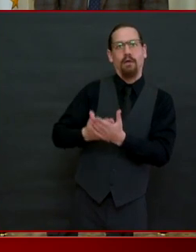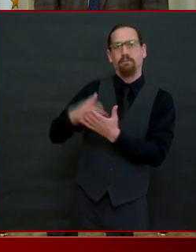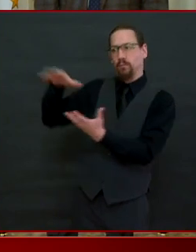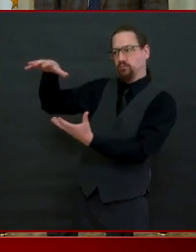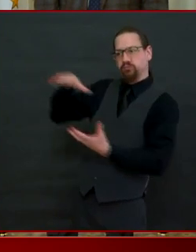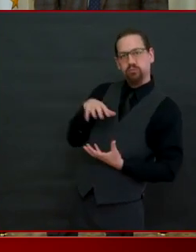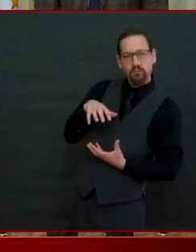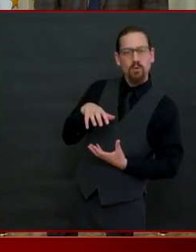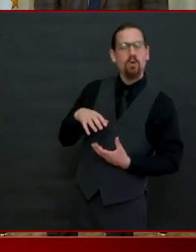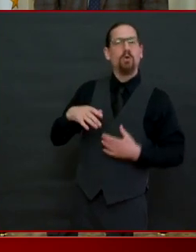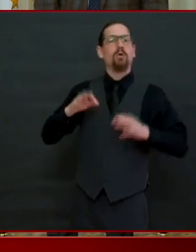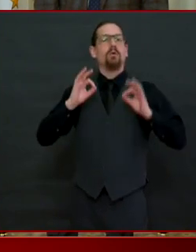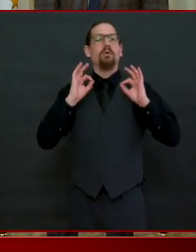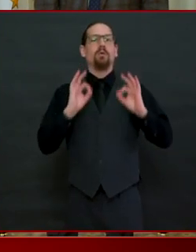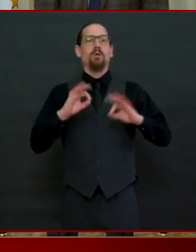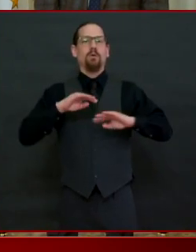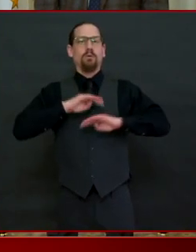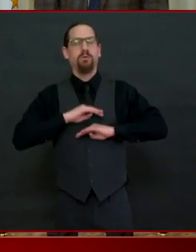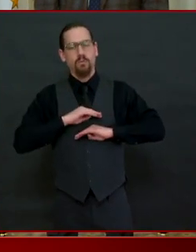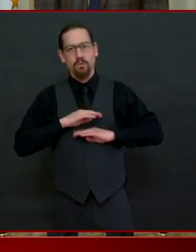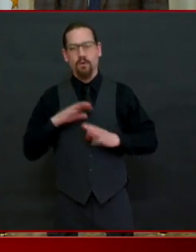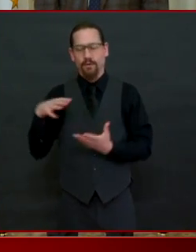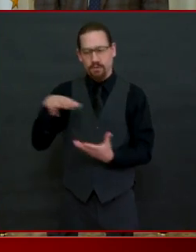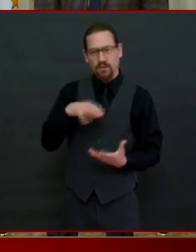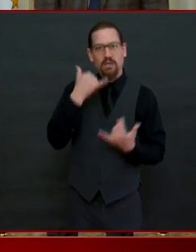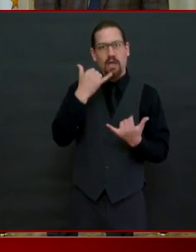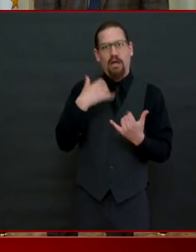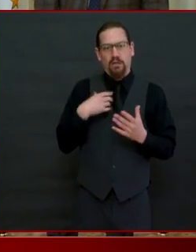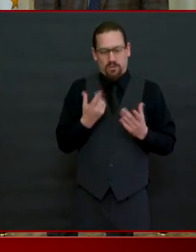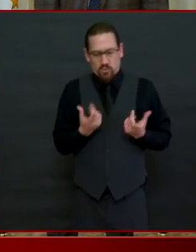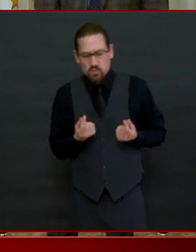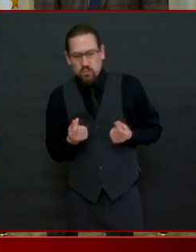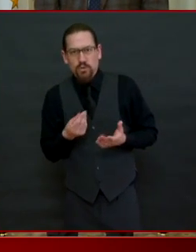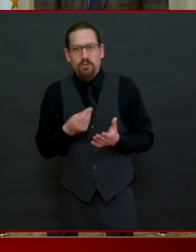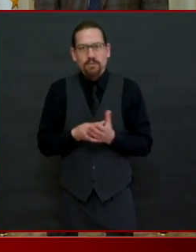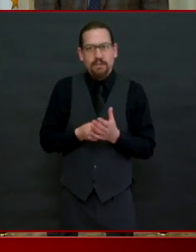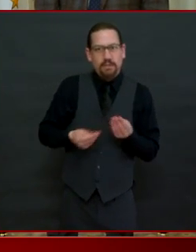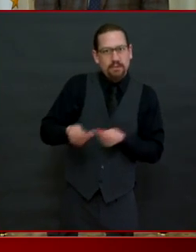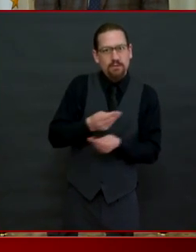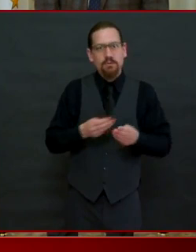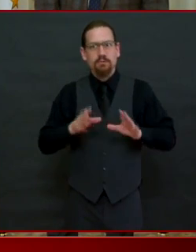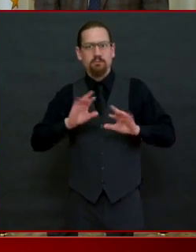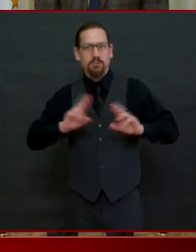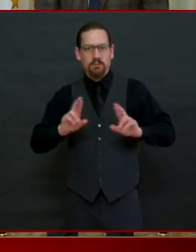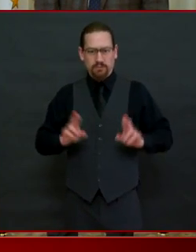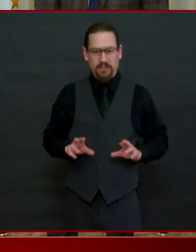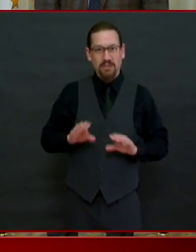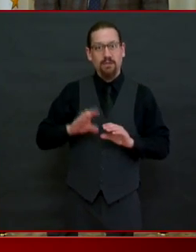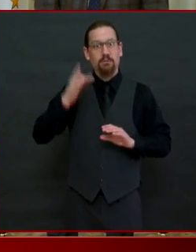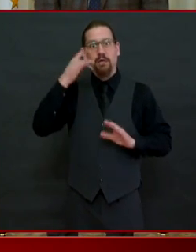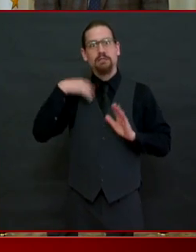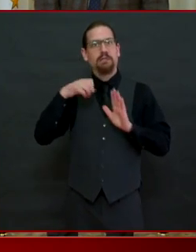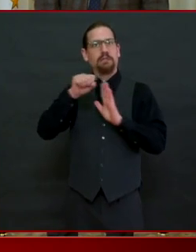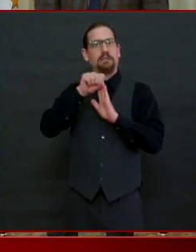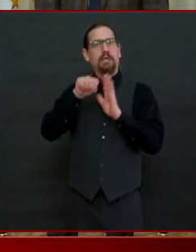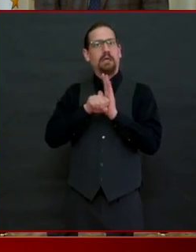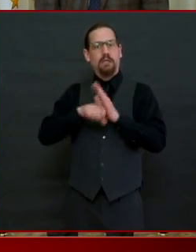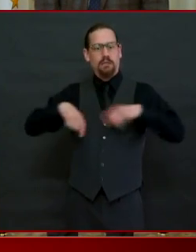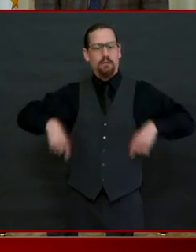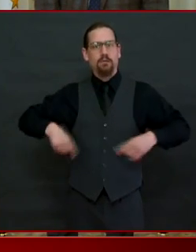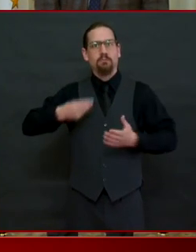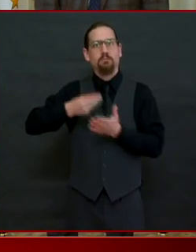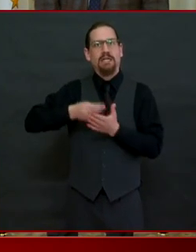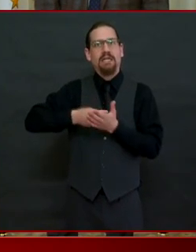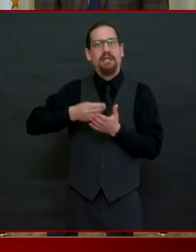obviously like like many of you your income is drying up our revenue has dried up precipitously and also we're